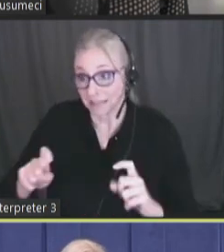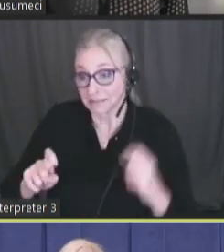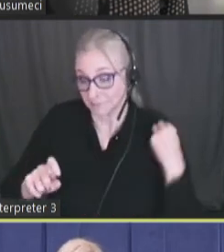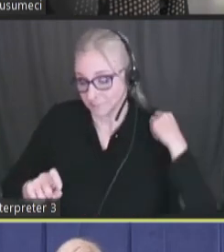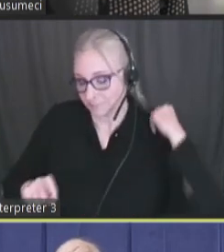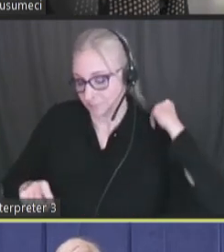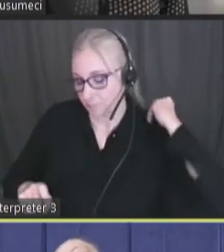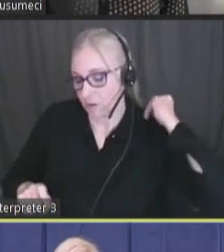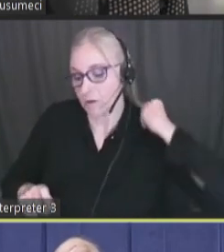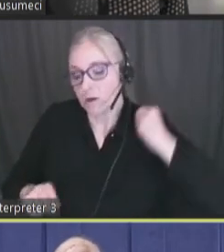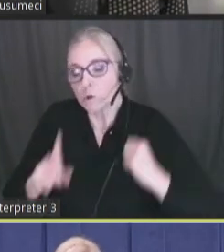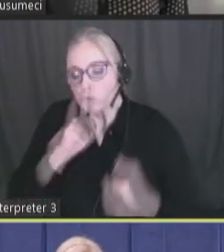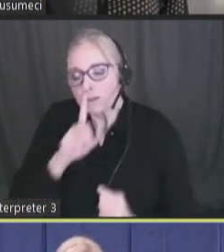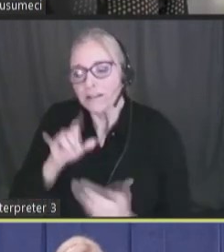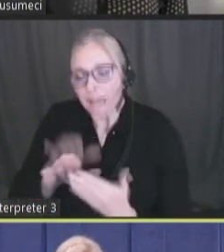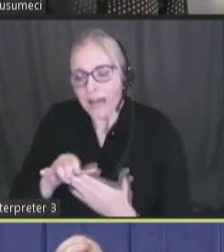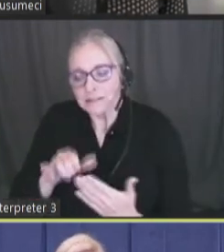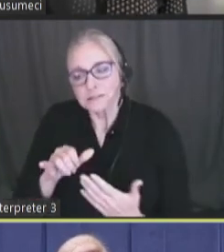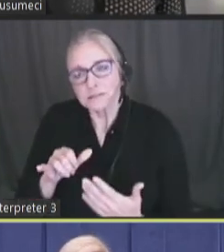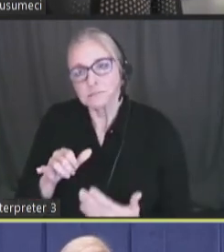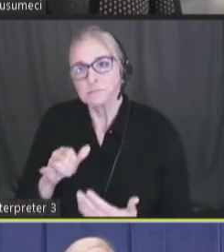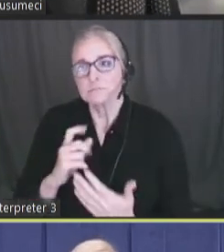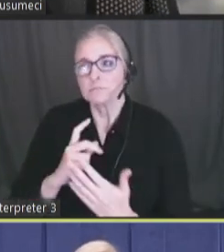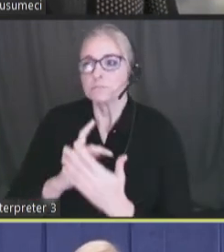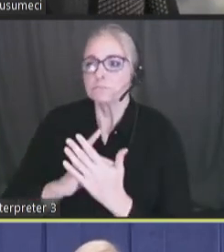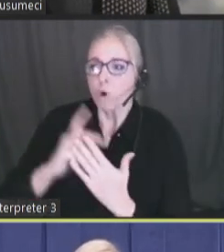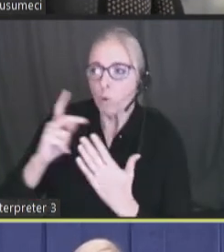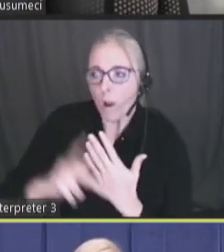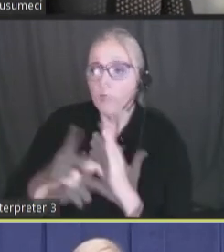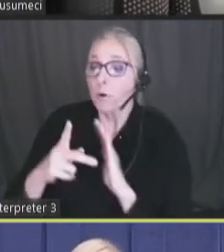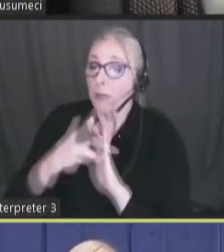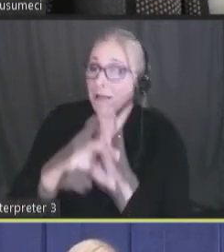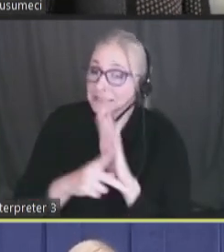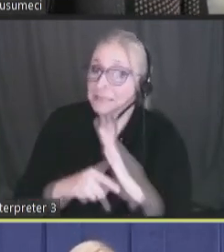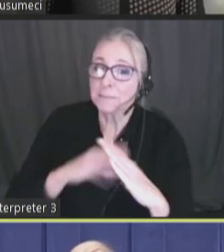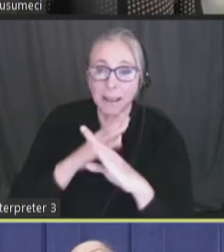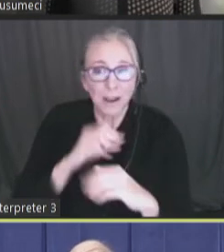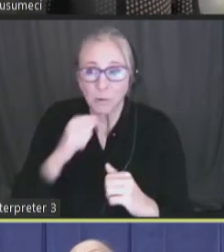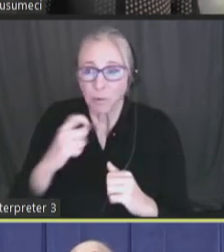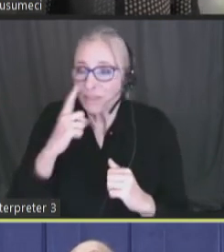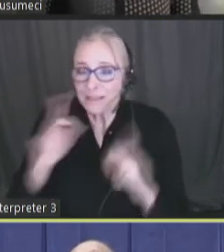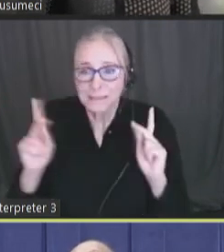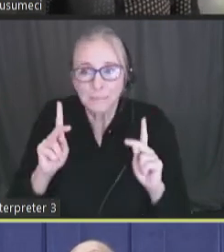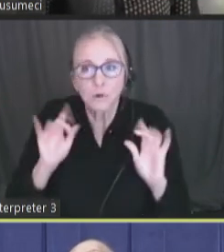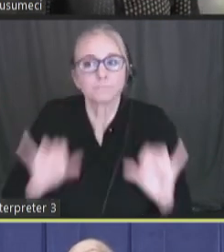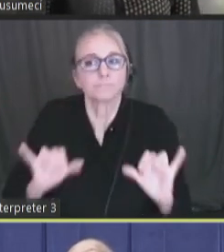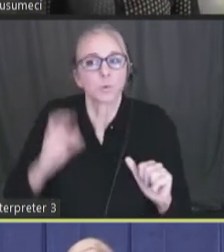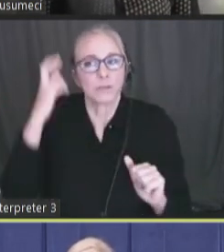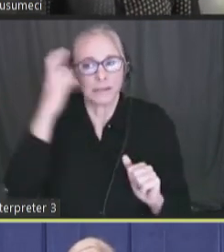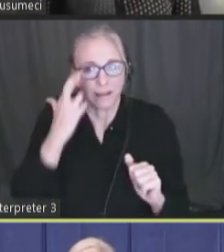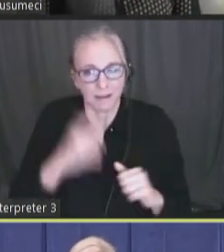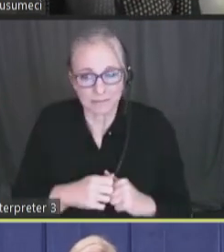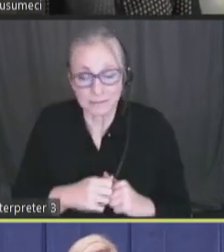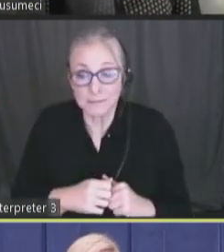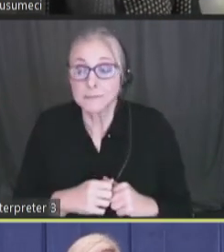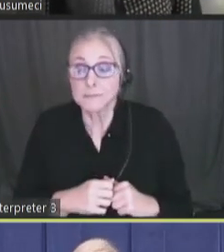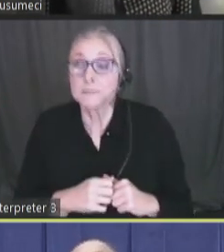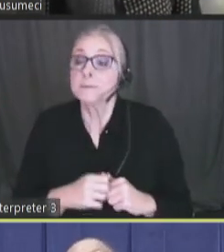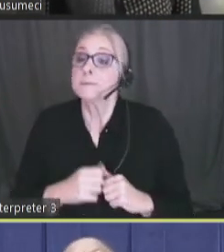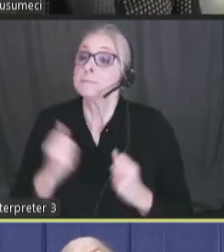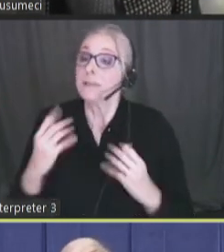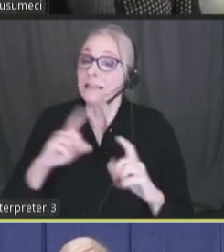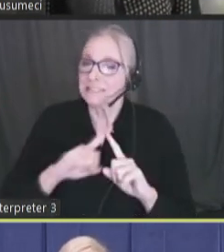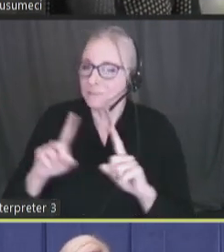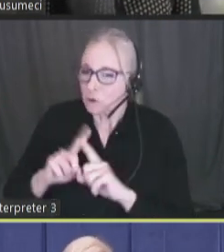And so, that really is sort of a programmatic or policy barrier that I don't think is widely understood. There's lots of other